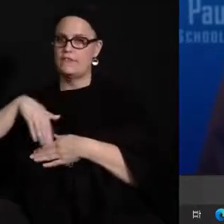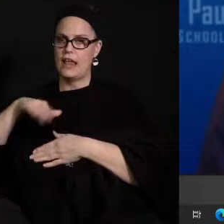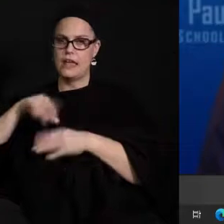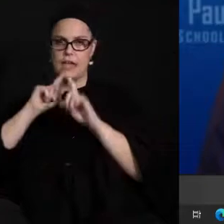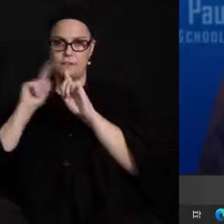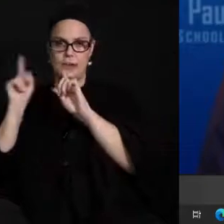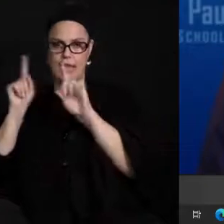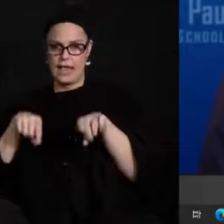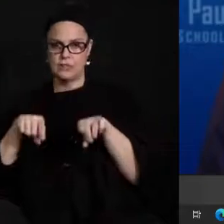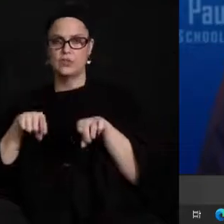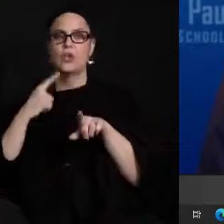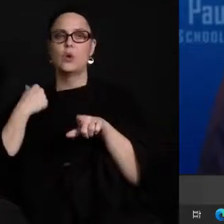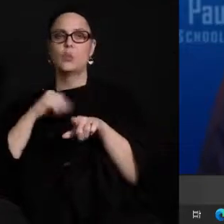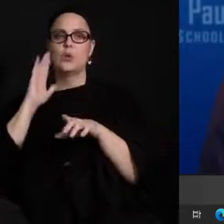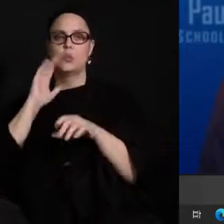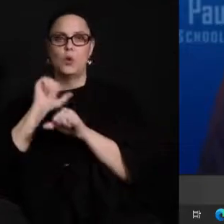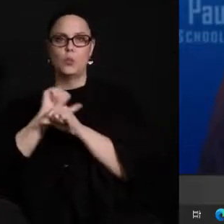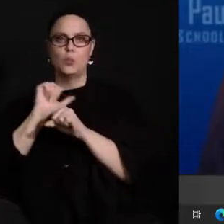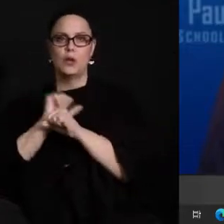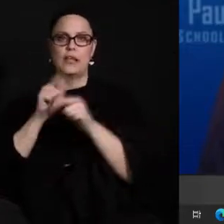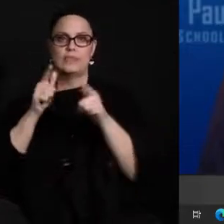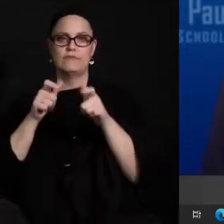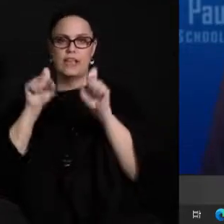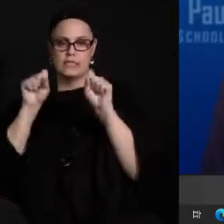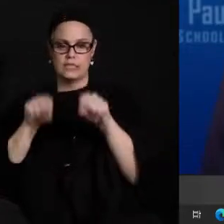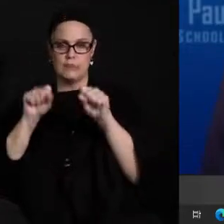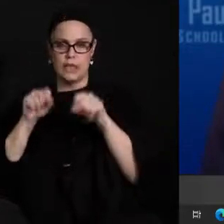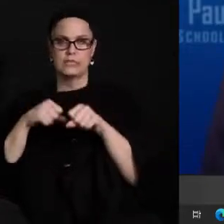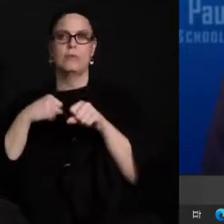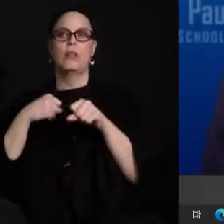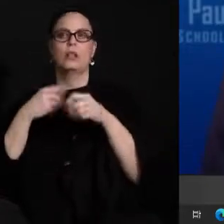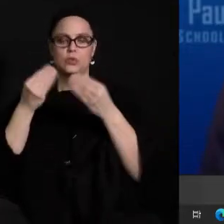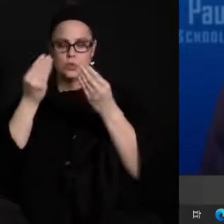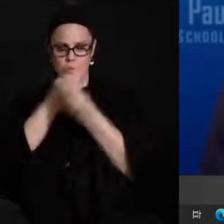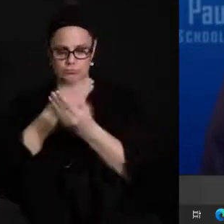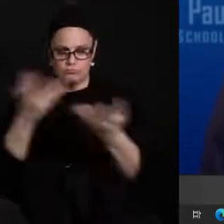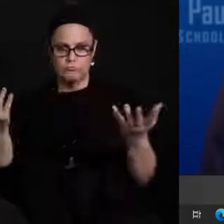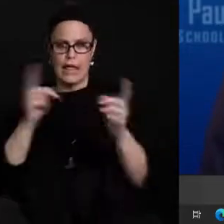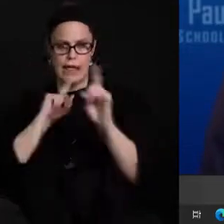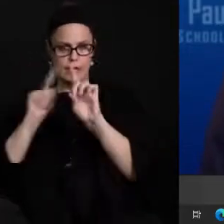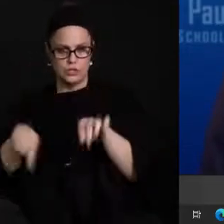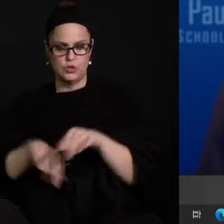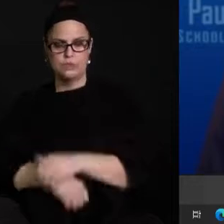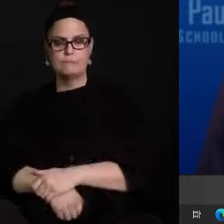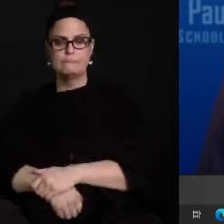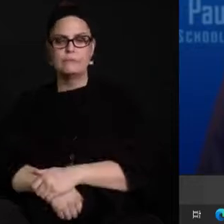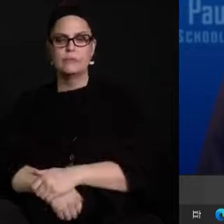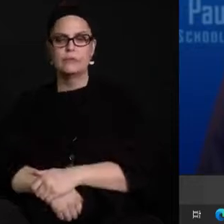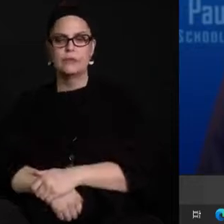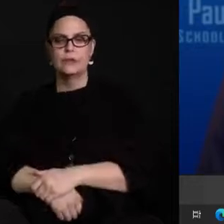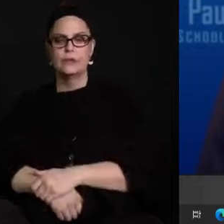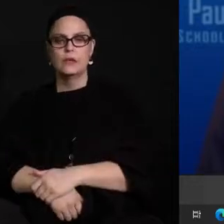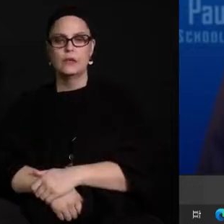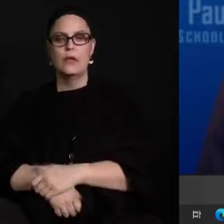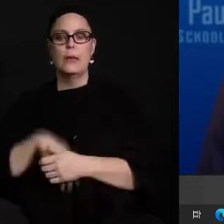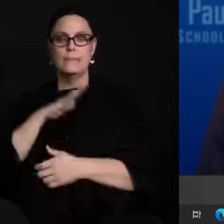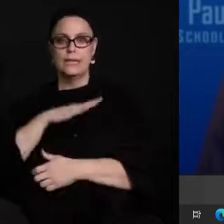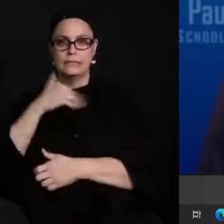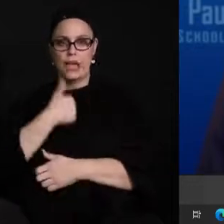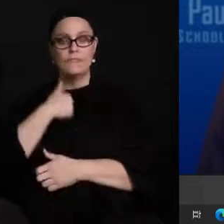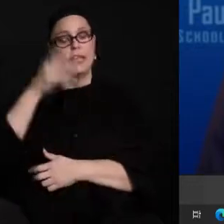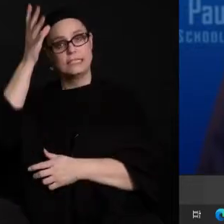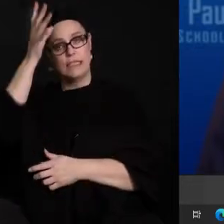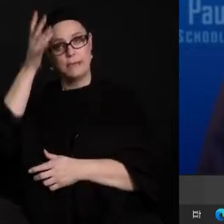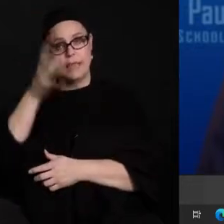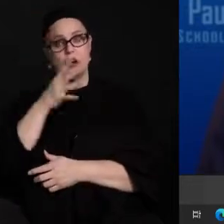quickly as we can to get those out there um some some incredibly important ones and i can tell uh you know being an spps parent myself